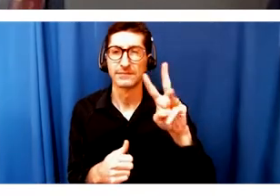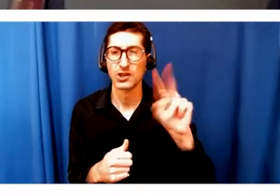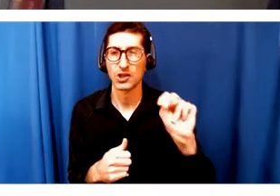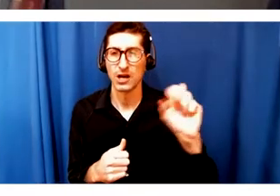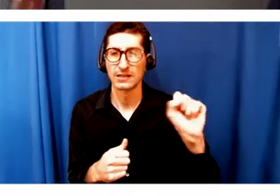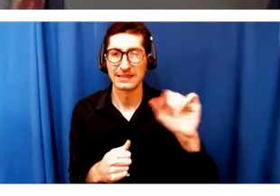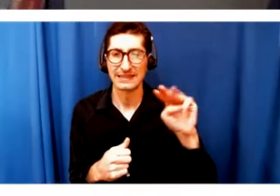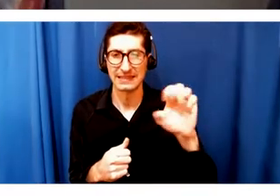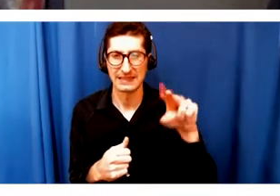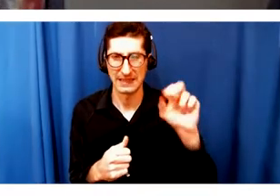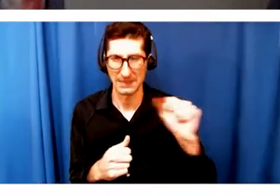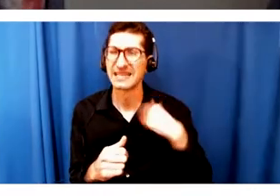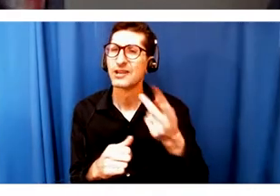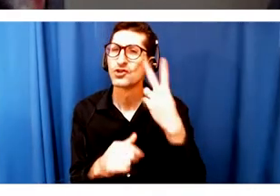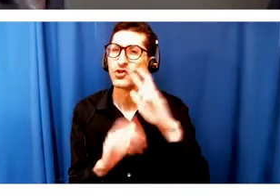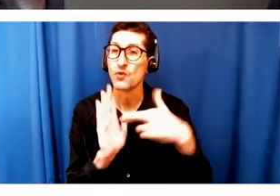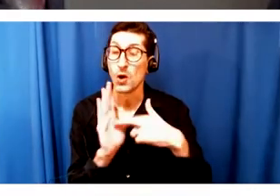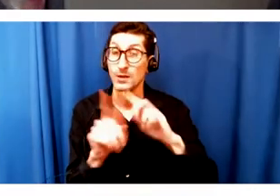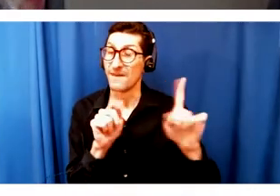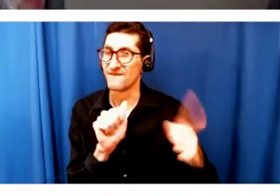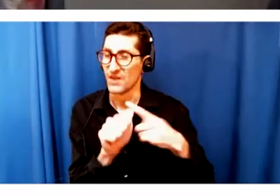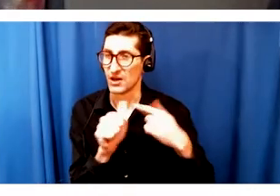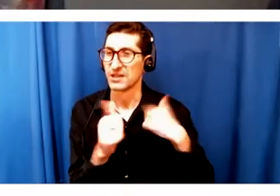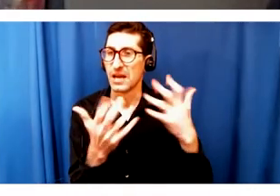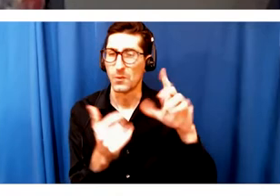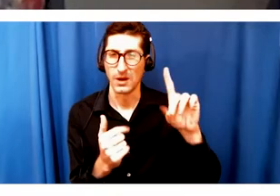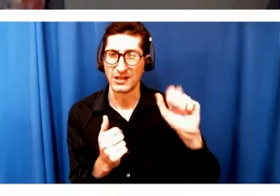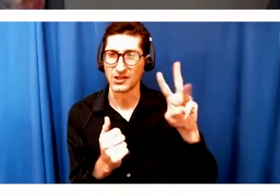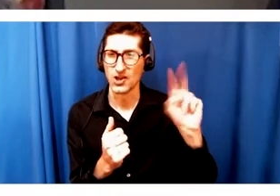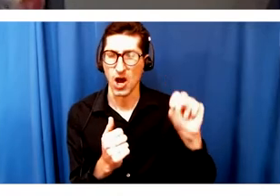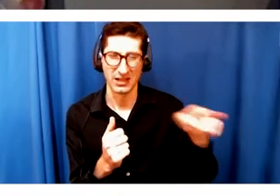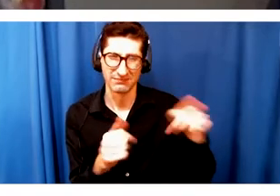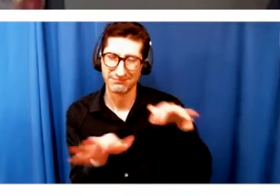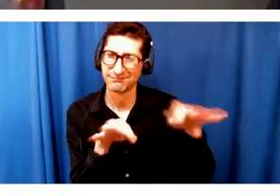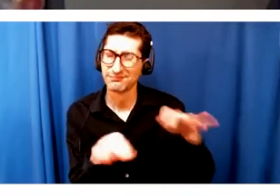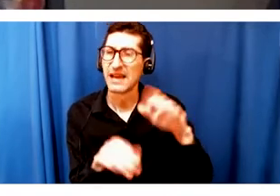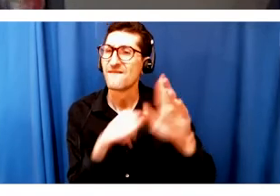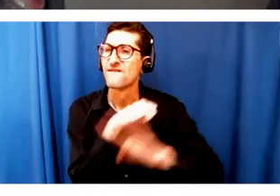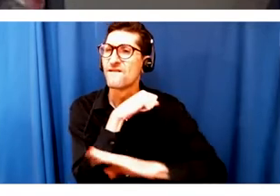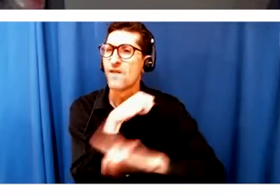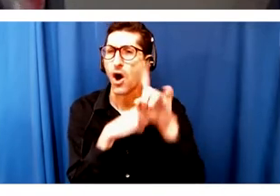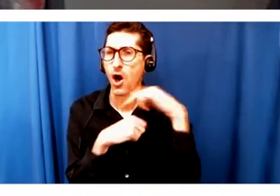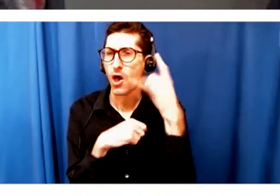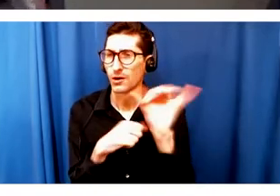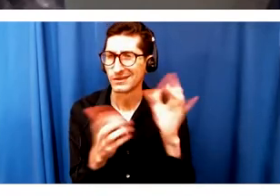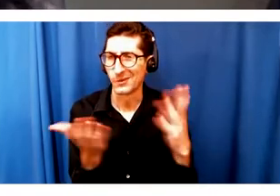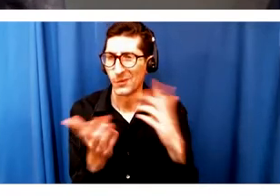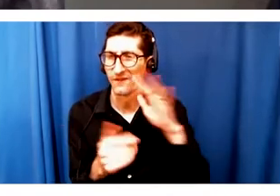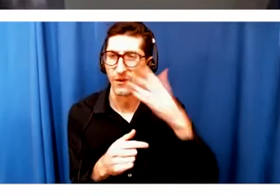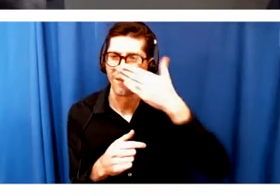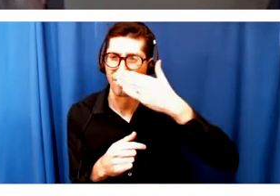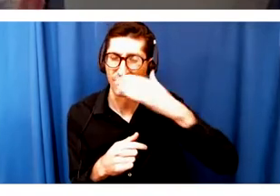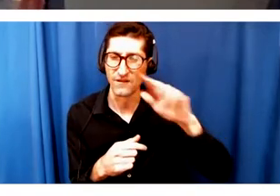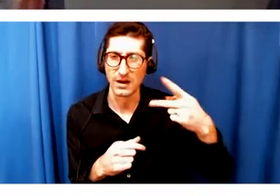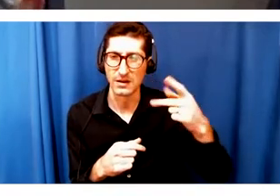But first, I'm going to throw it to Don to talk a little bit about what fall looks like for Front Porch. And then a little later on, we'll talk about fall and